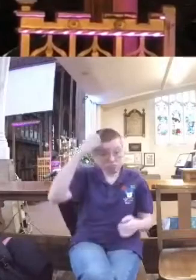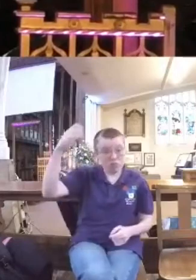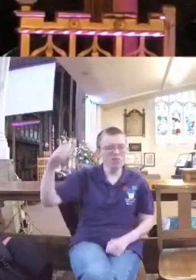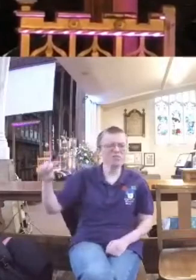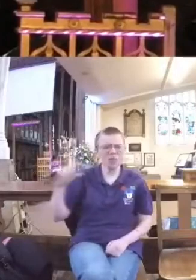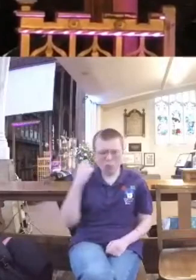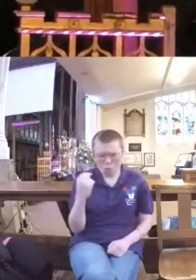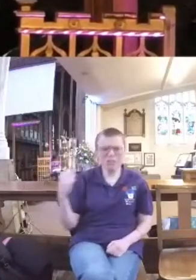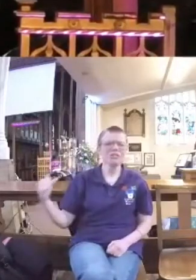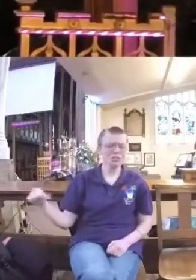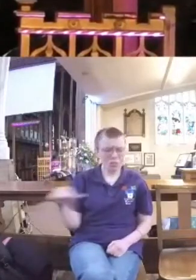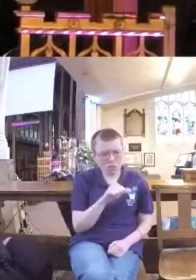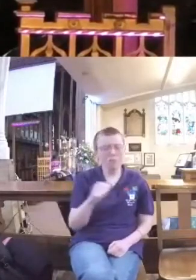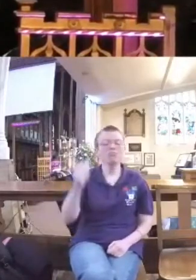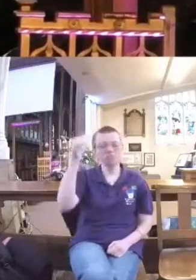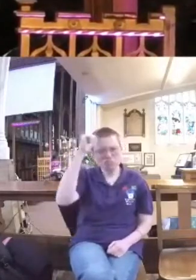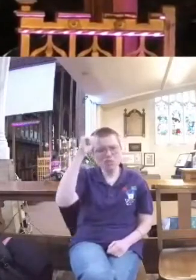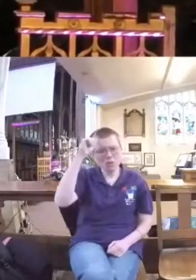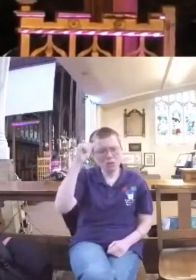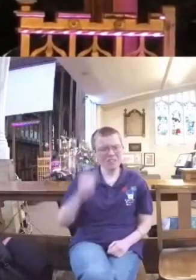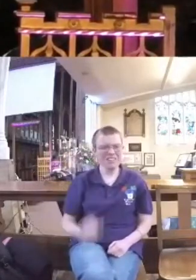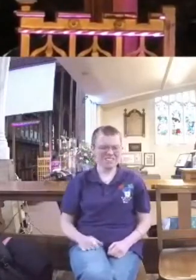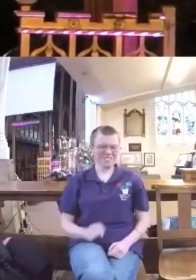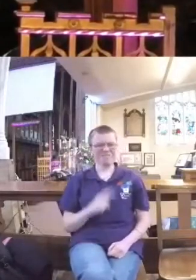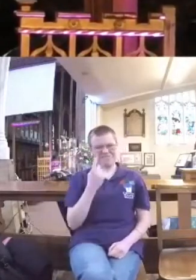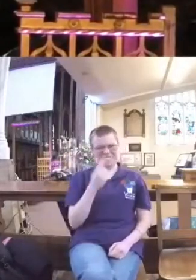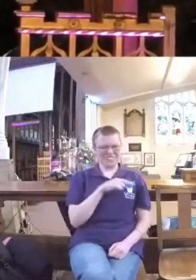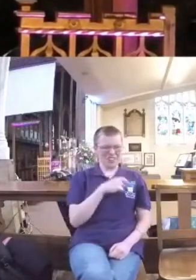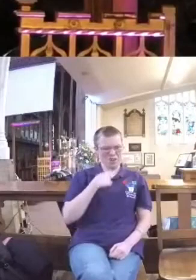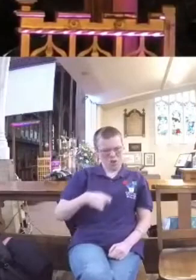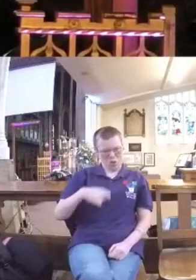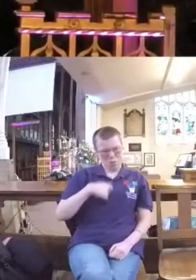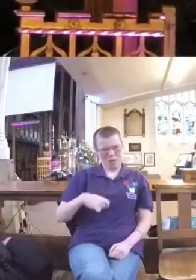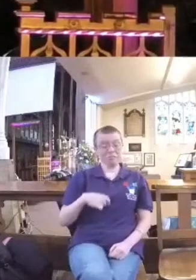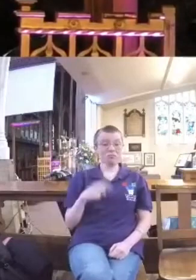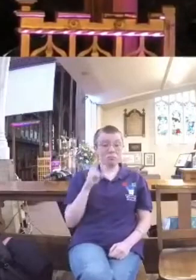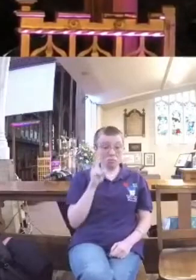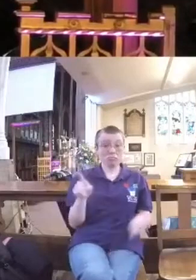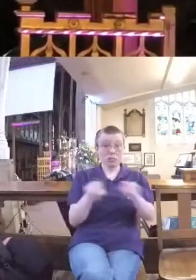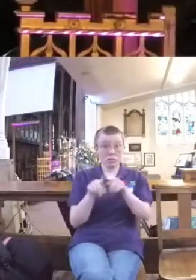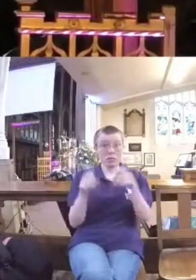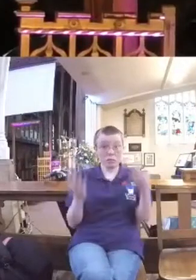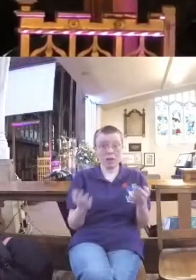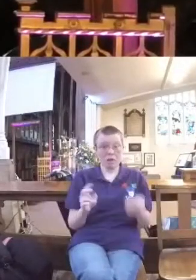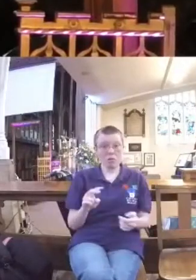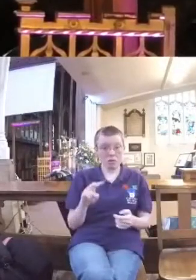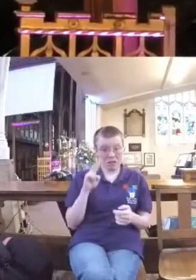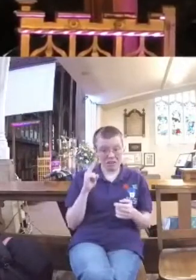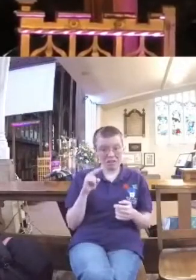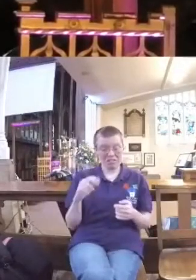known, but it's the human condition, isn't it? We see it today. We see it in ourselves.